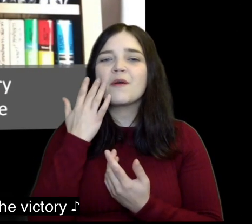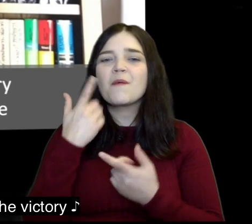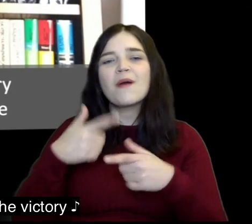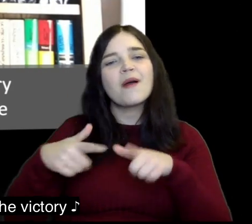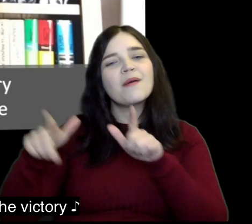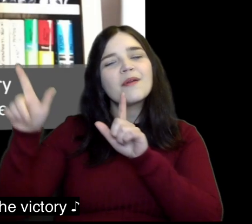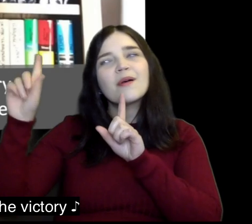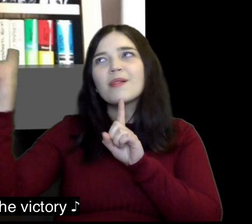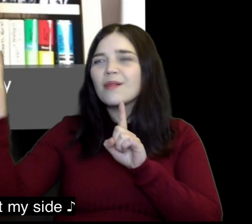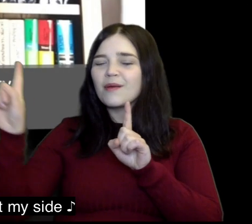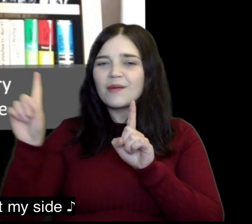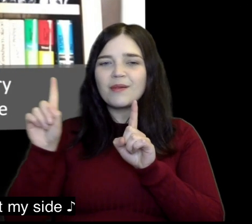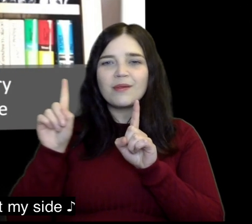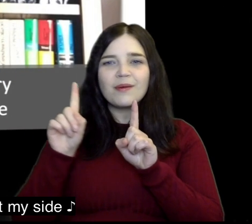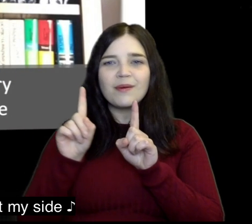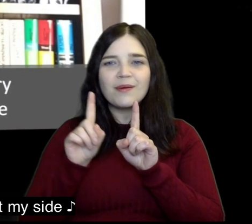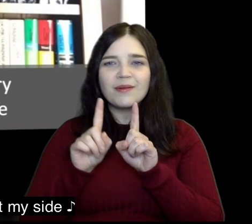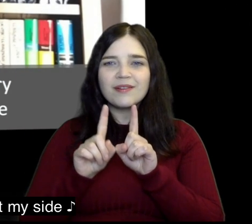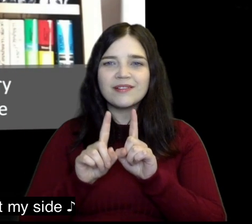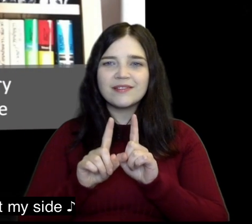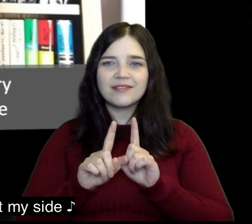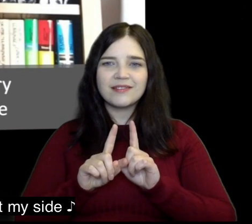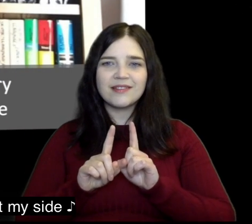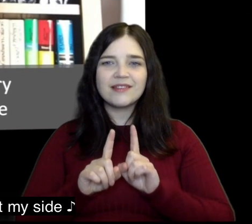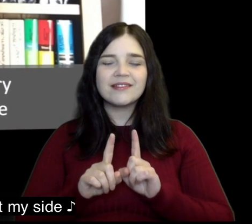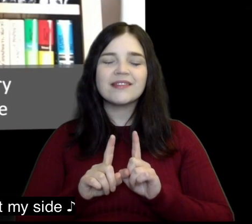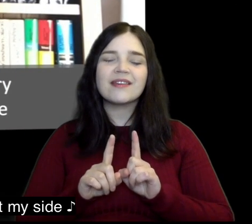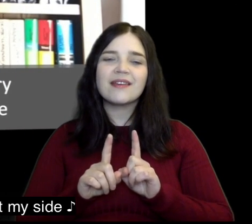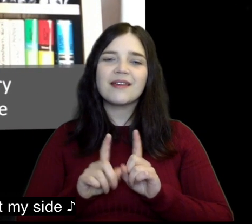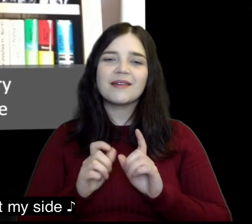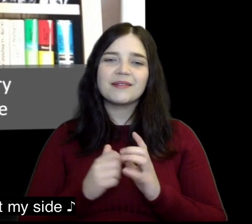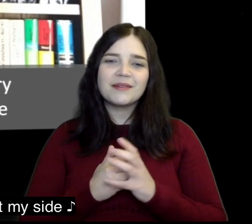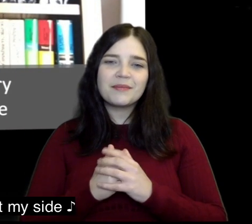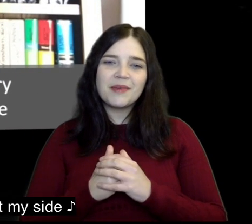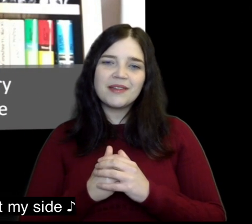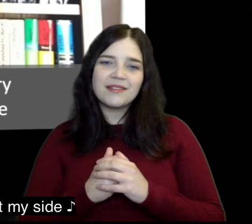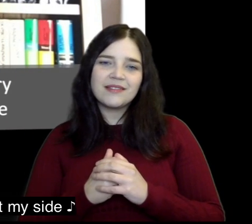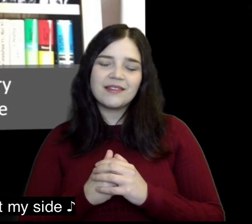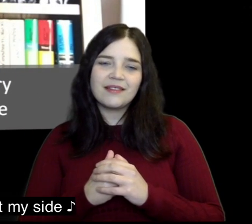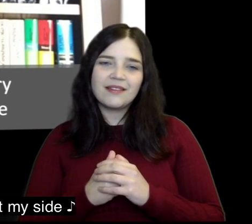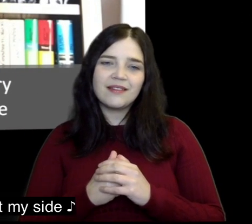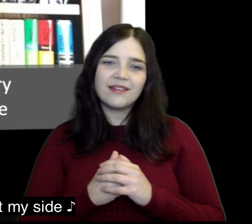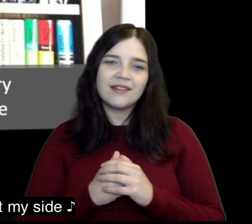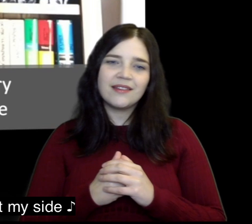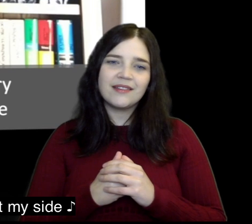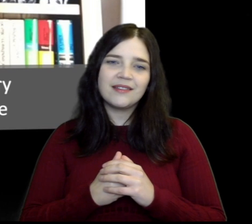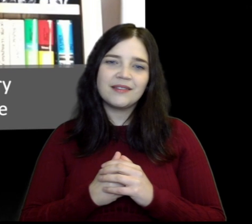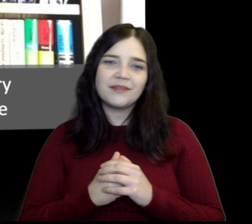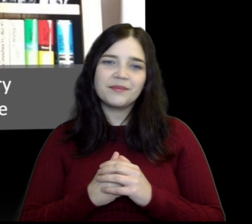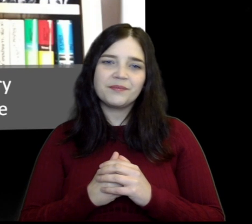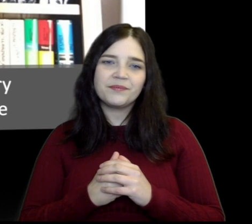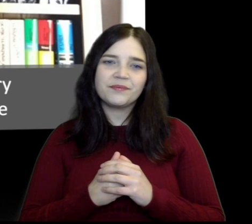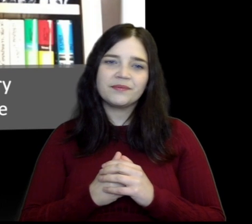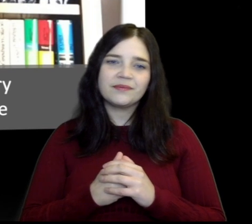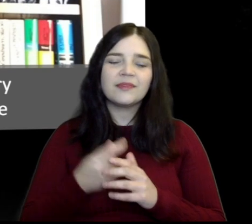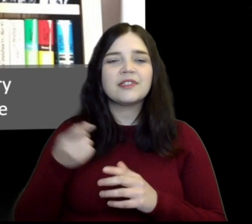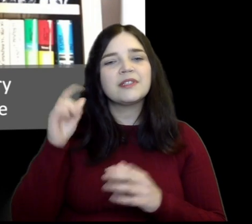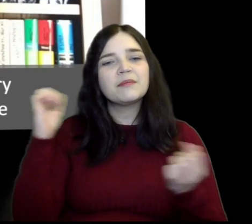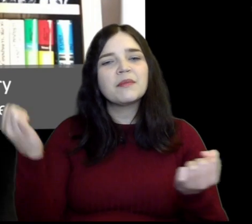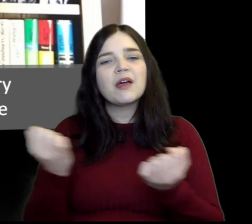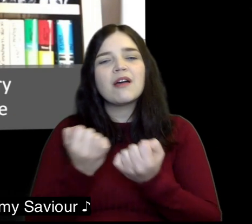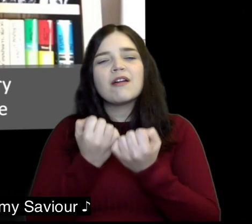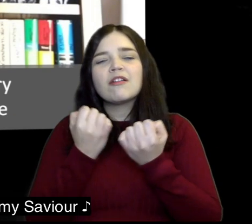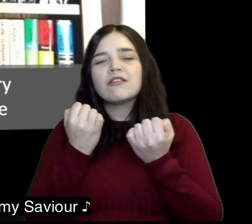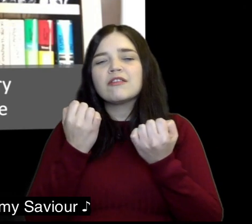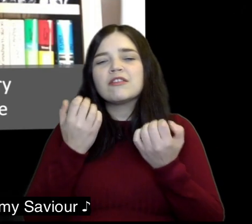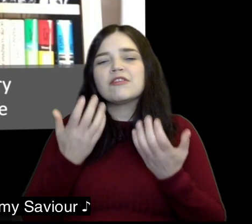evil shall not have the victory while the Lord is